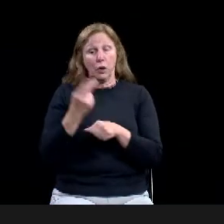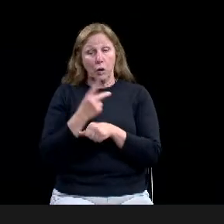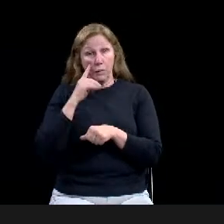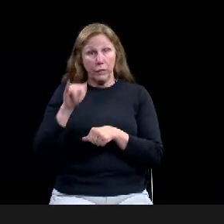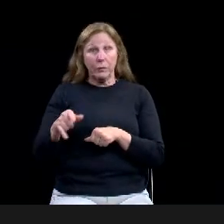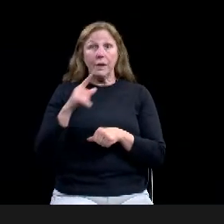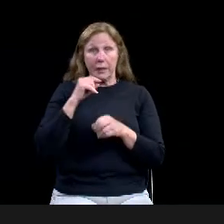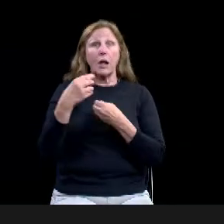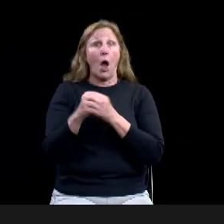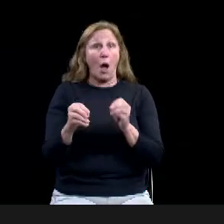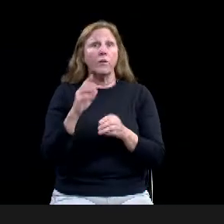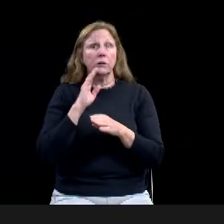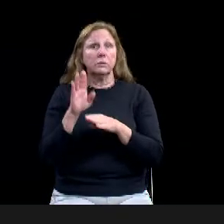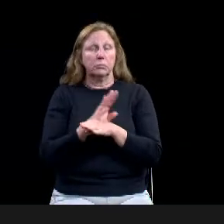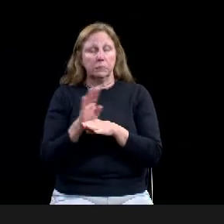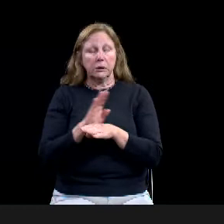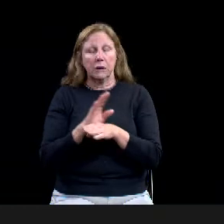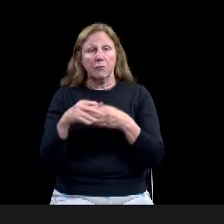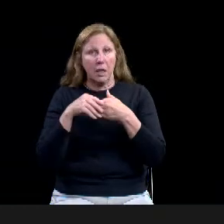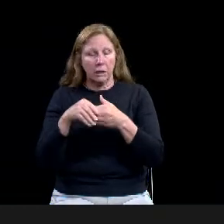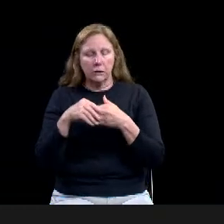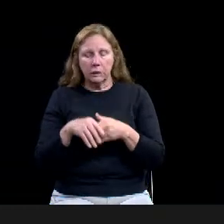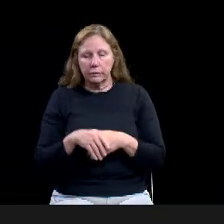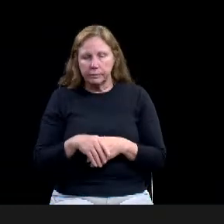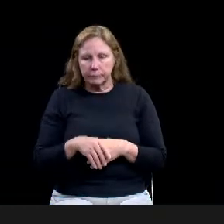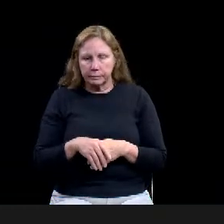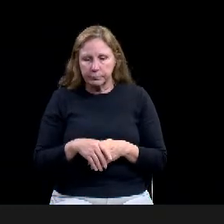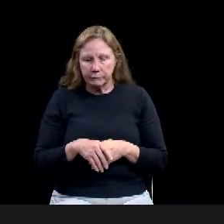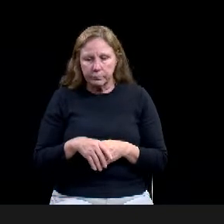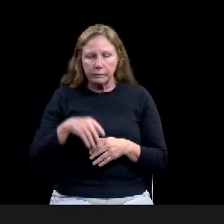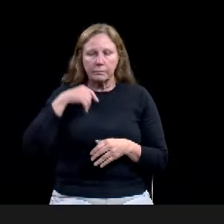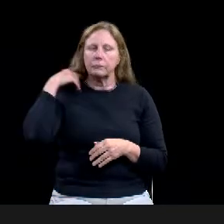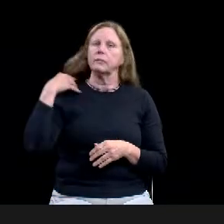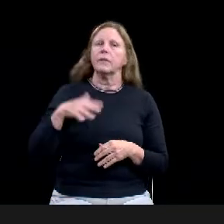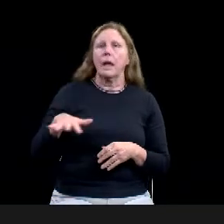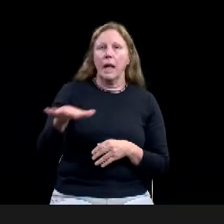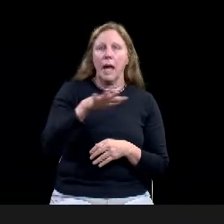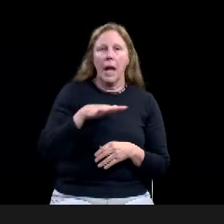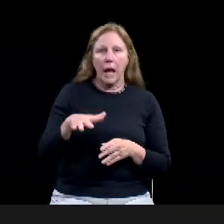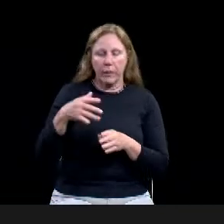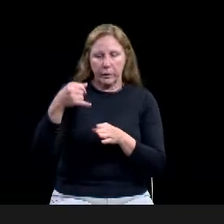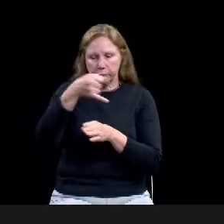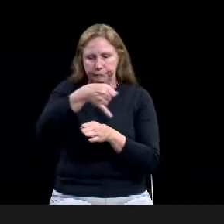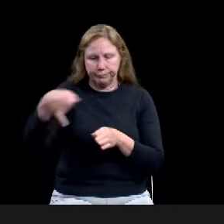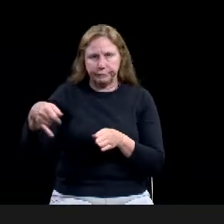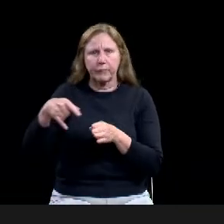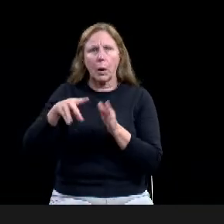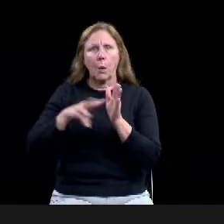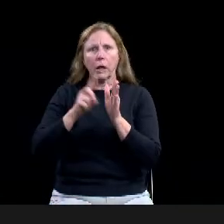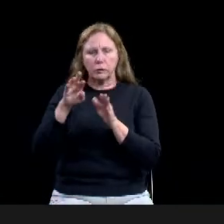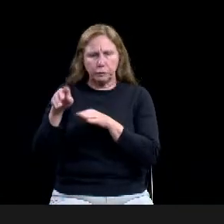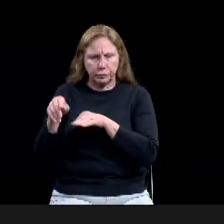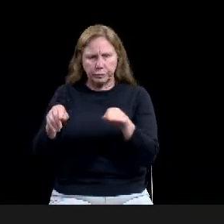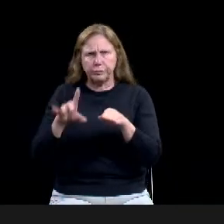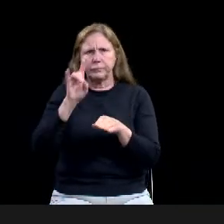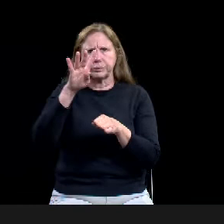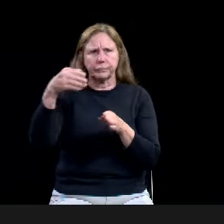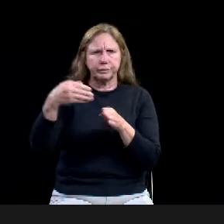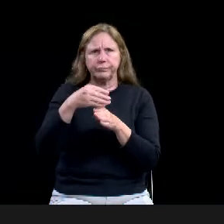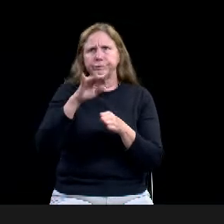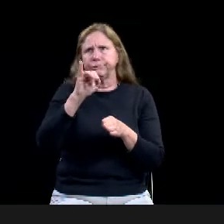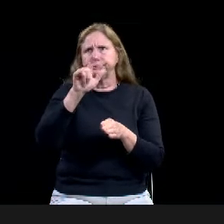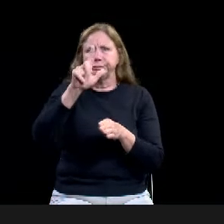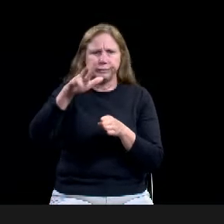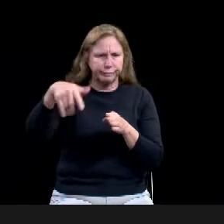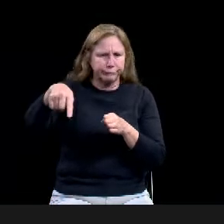Waco Drive Highway 84, I-35, and then Business 77. And, uh, when we adopted the, the future land use